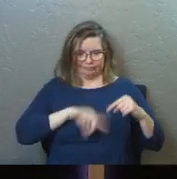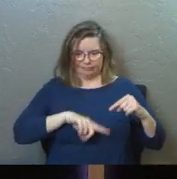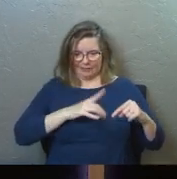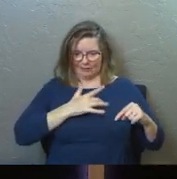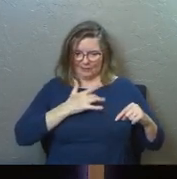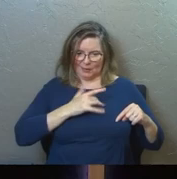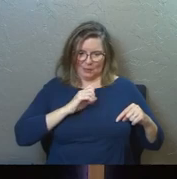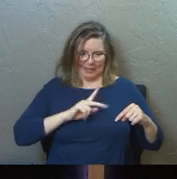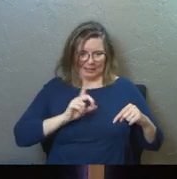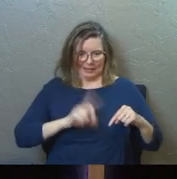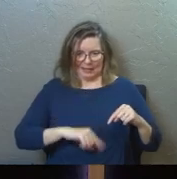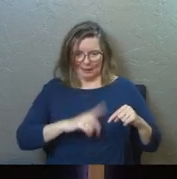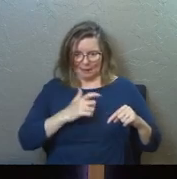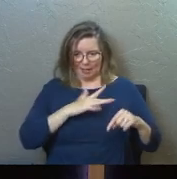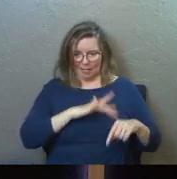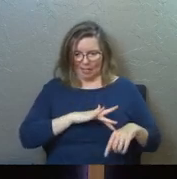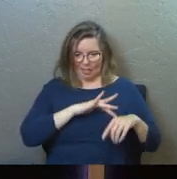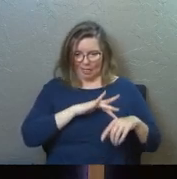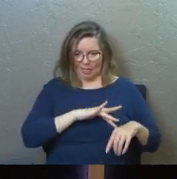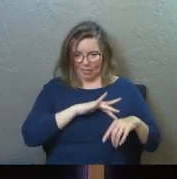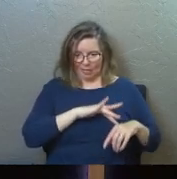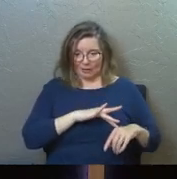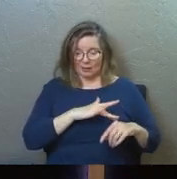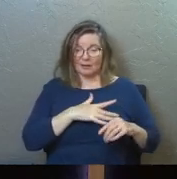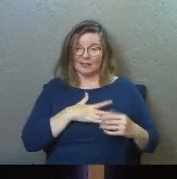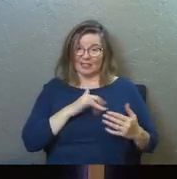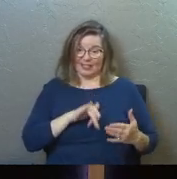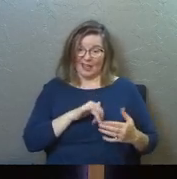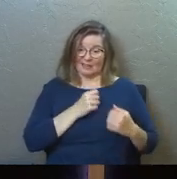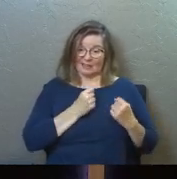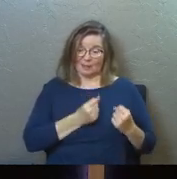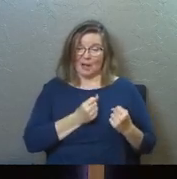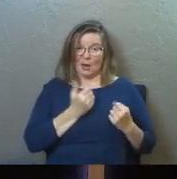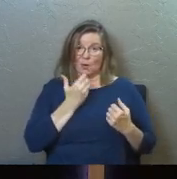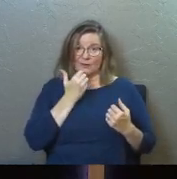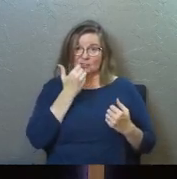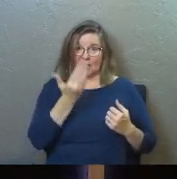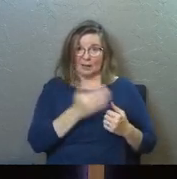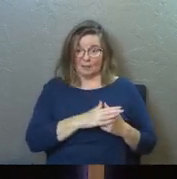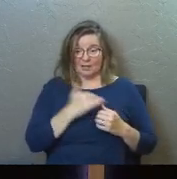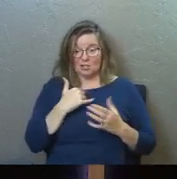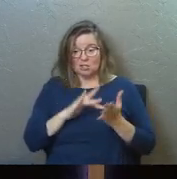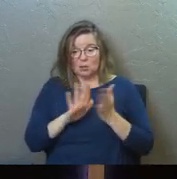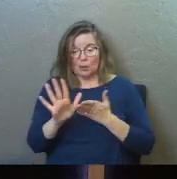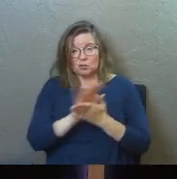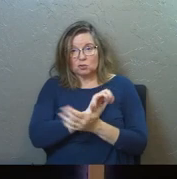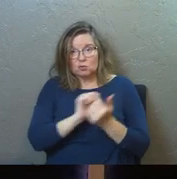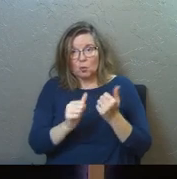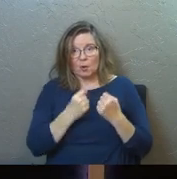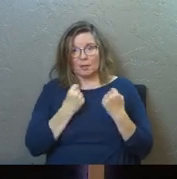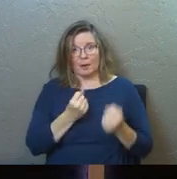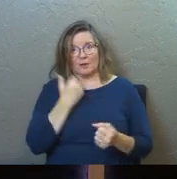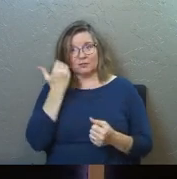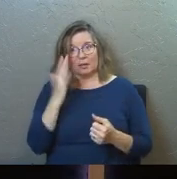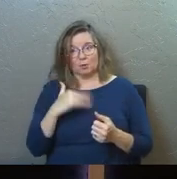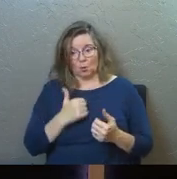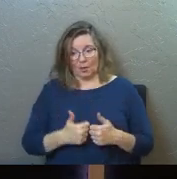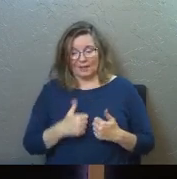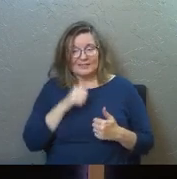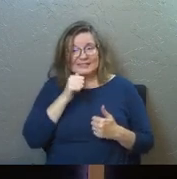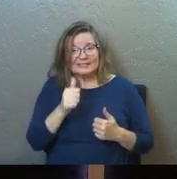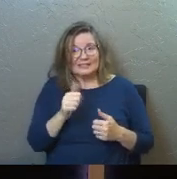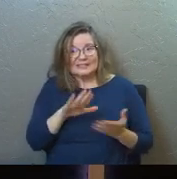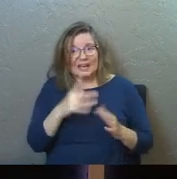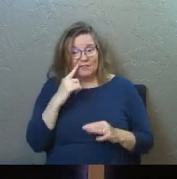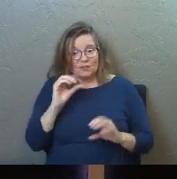can't feel okay. That's the power of shame. Jesus wants to destroy the power of shame in your life. He didn't die